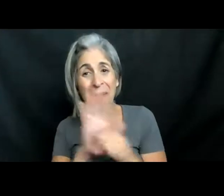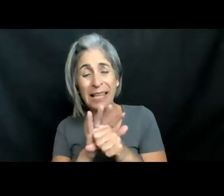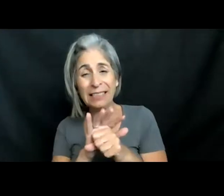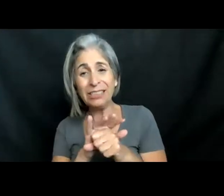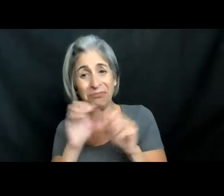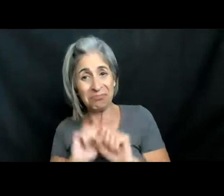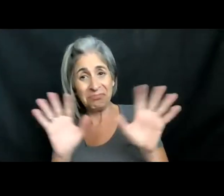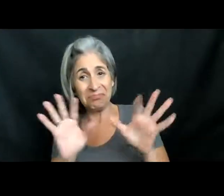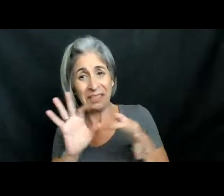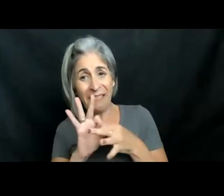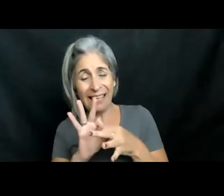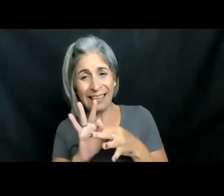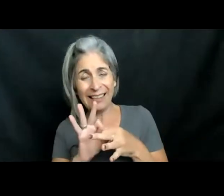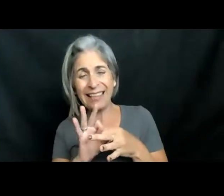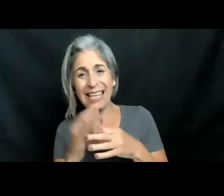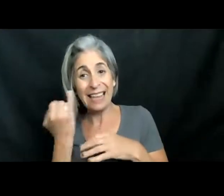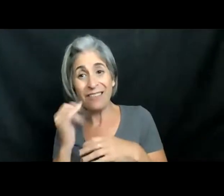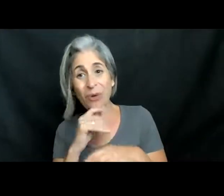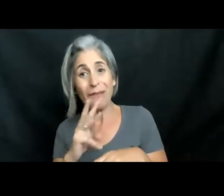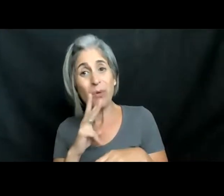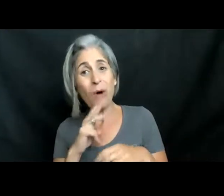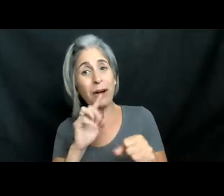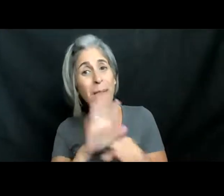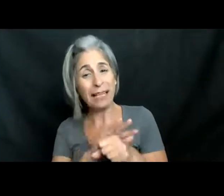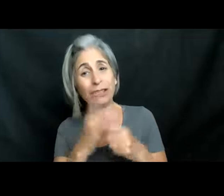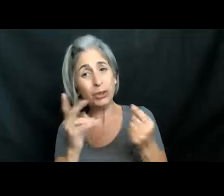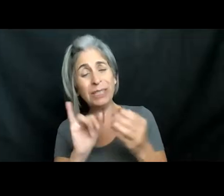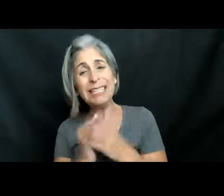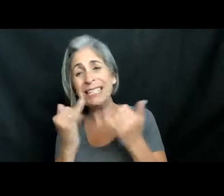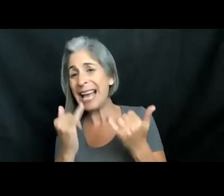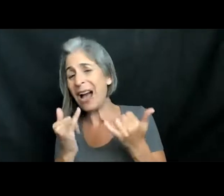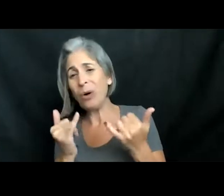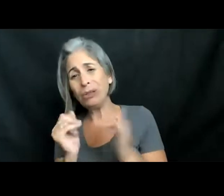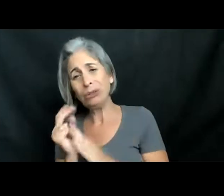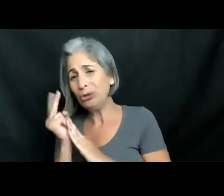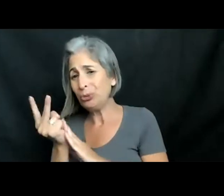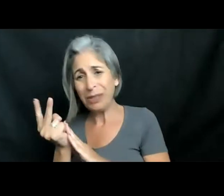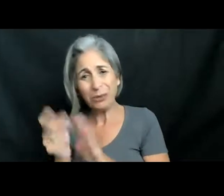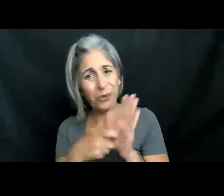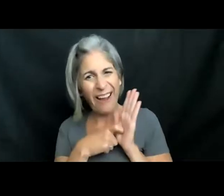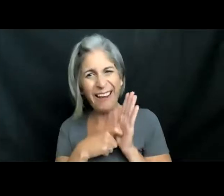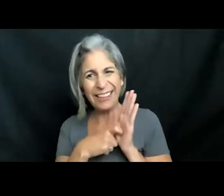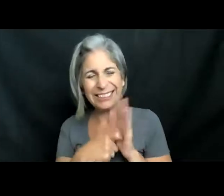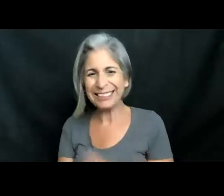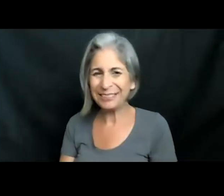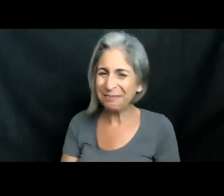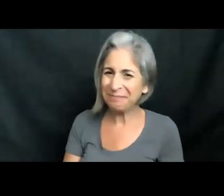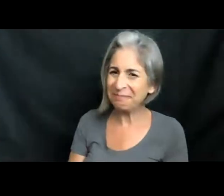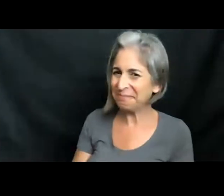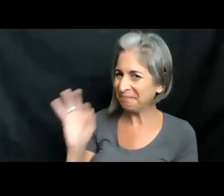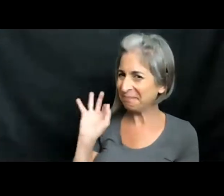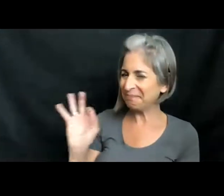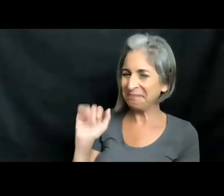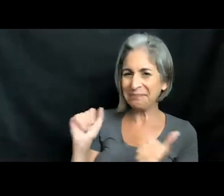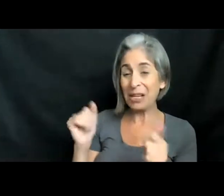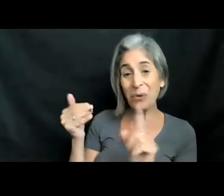And so definitely if you haven't taken that pledge, go and do right now. takes literally two minutes. That's right. Just a